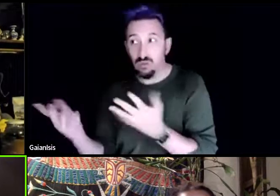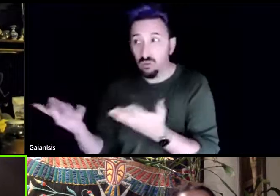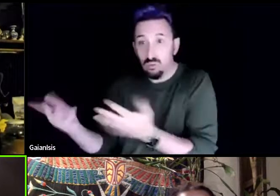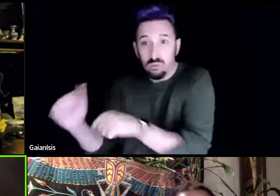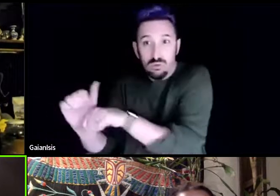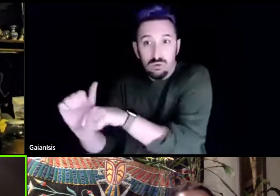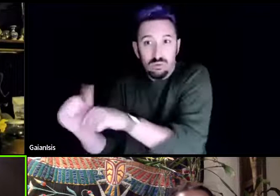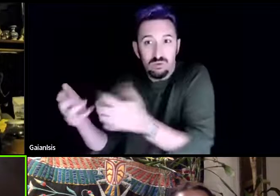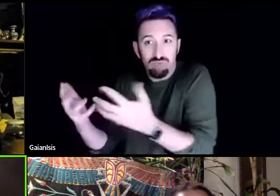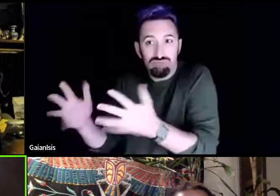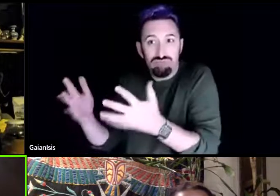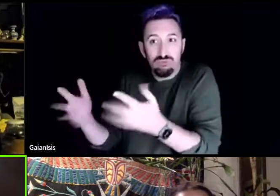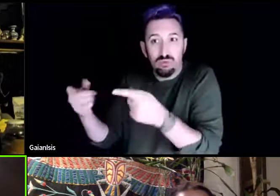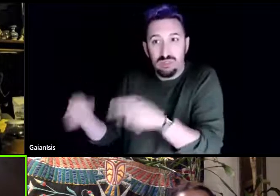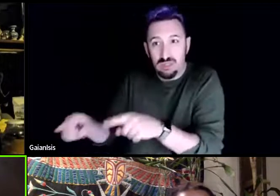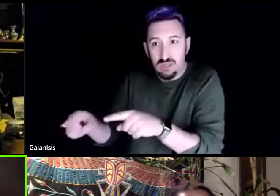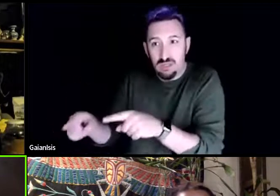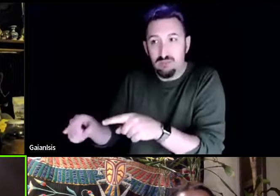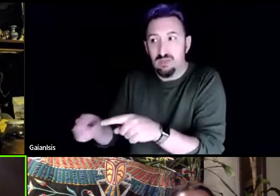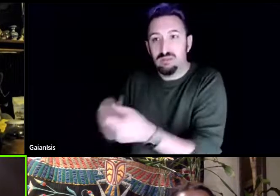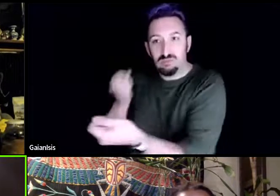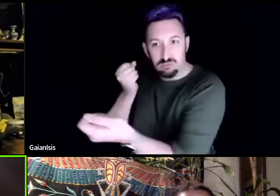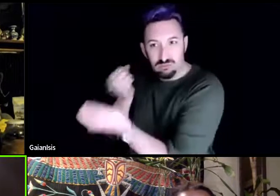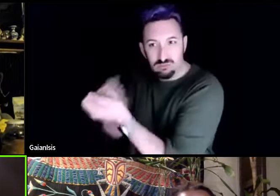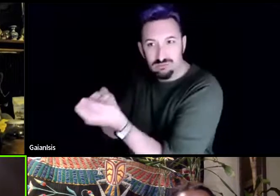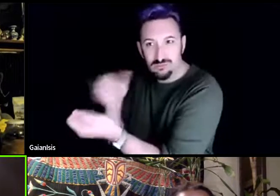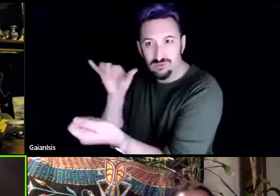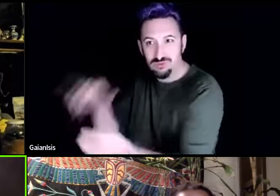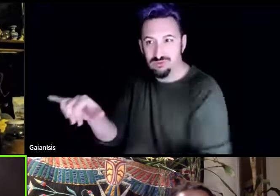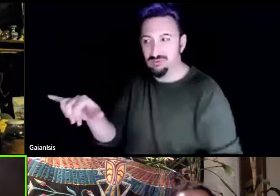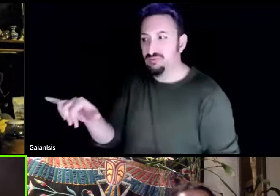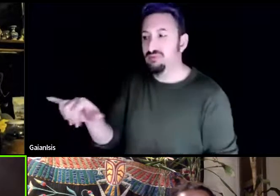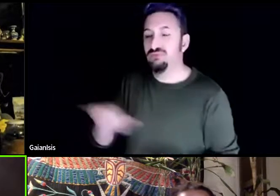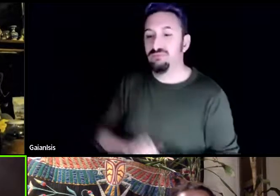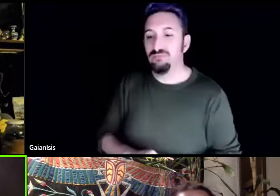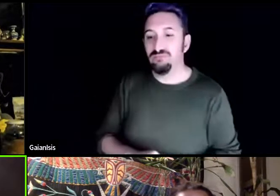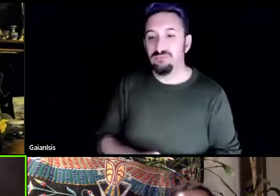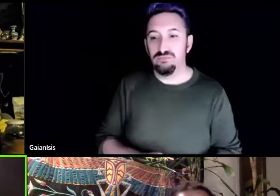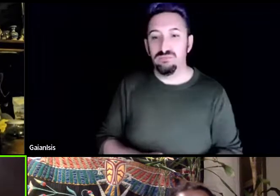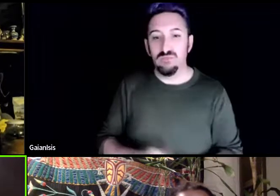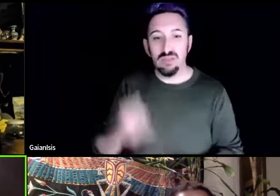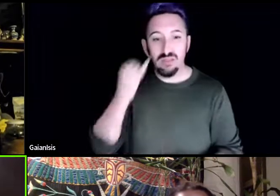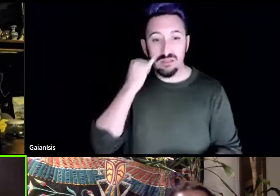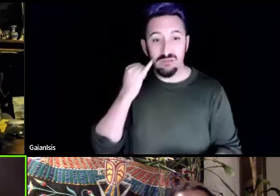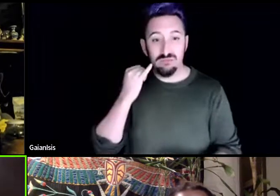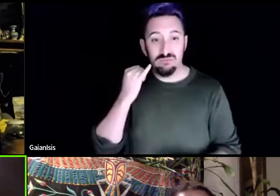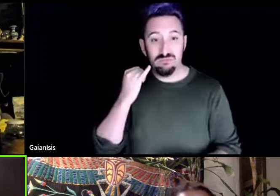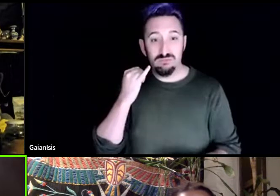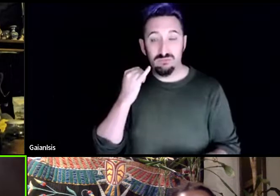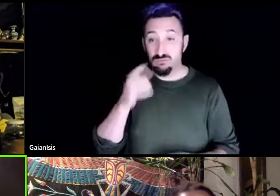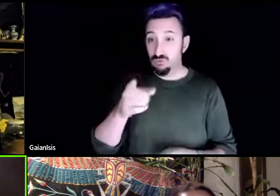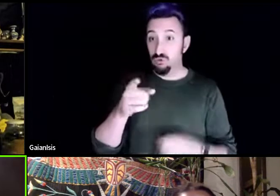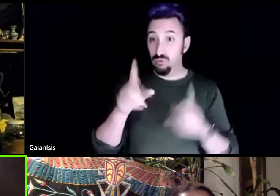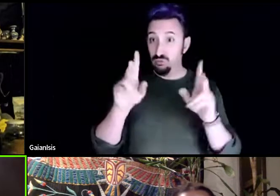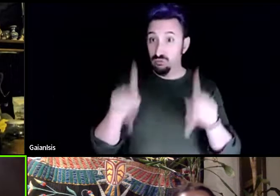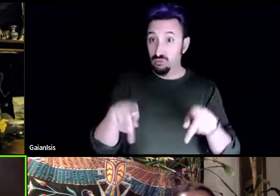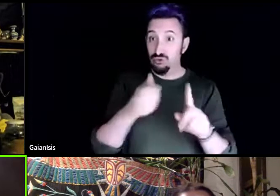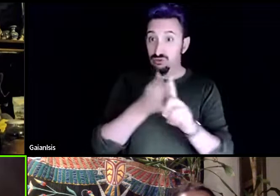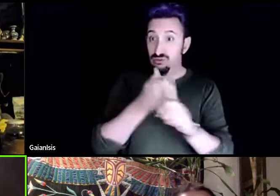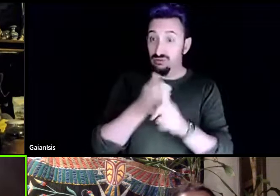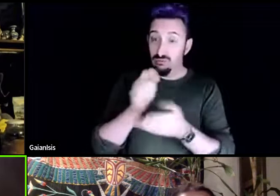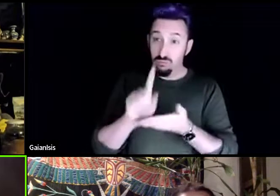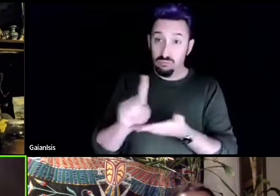colored or indigenous communities in your local area if you do are you are someone of privilege using your